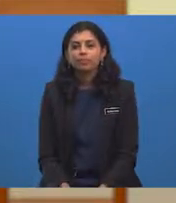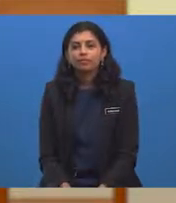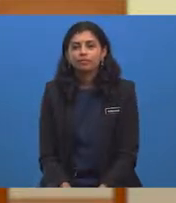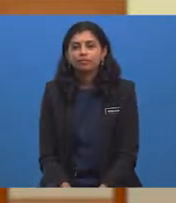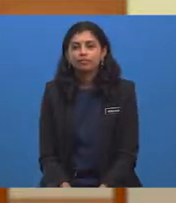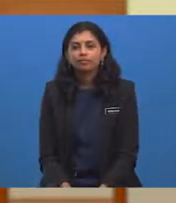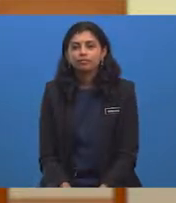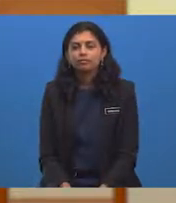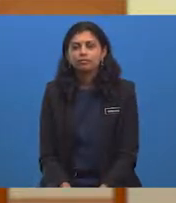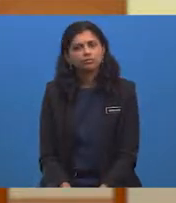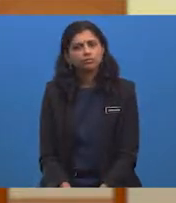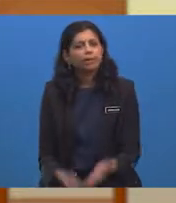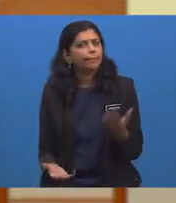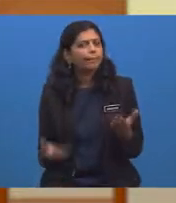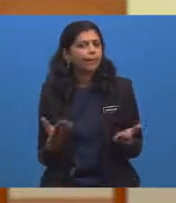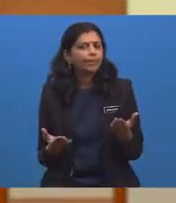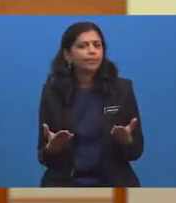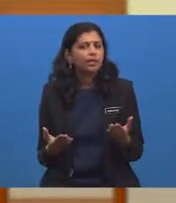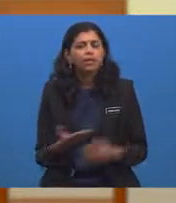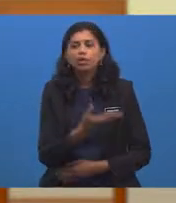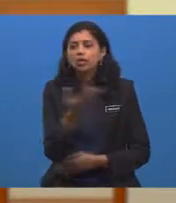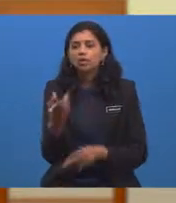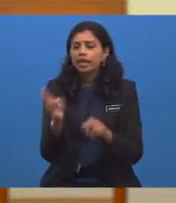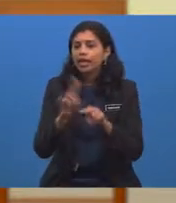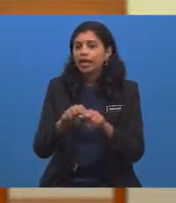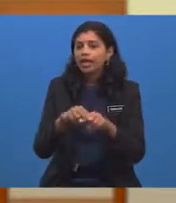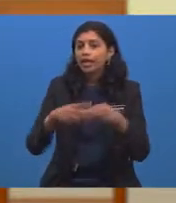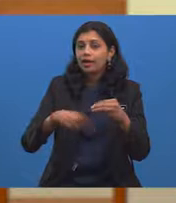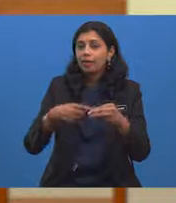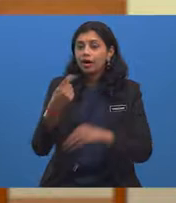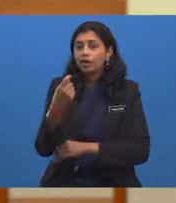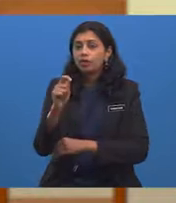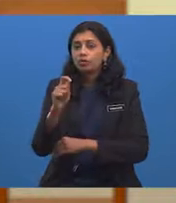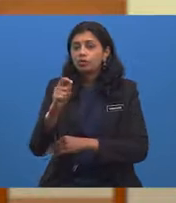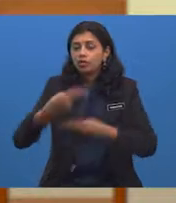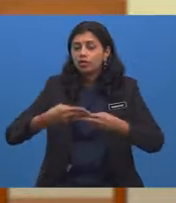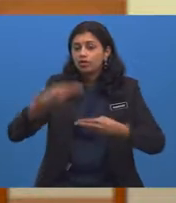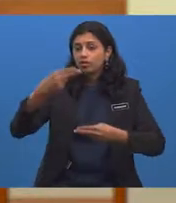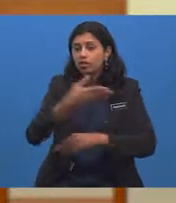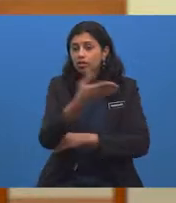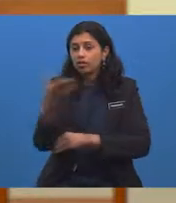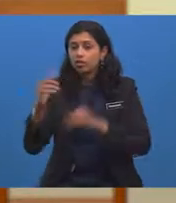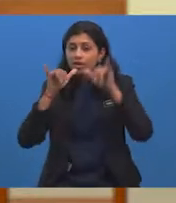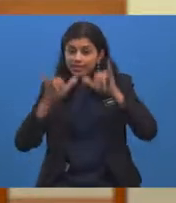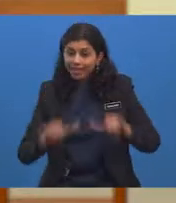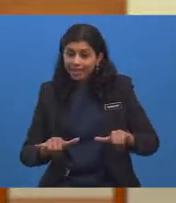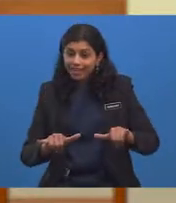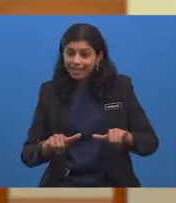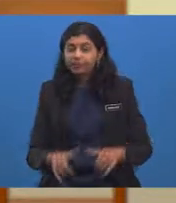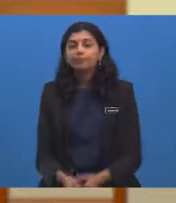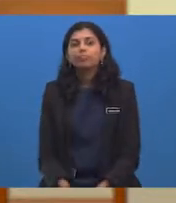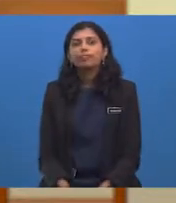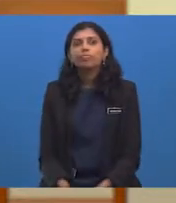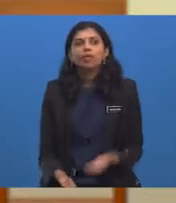Maybe you would want to add about the resort you are staying at Each